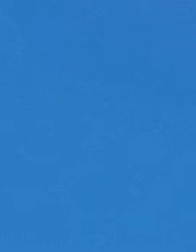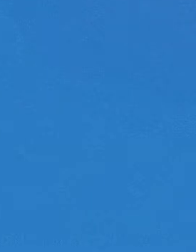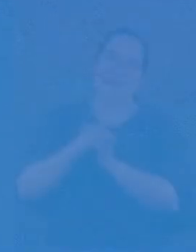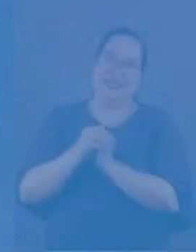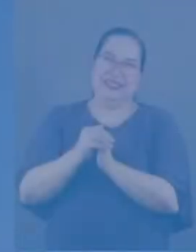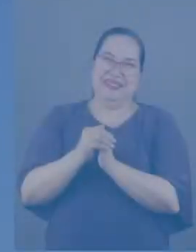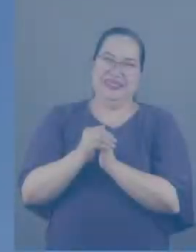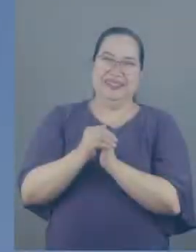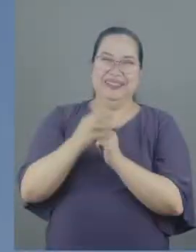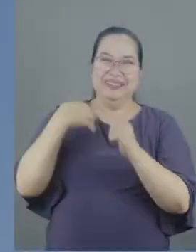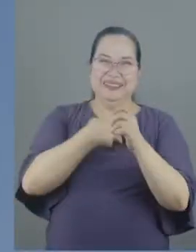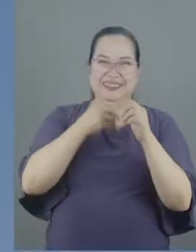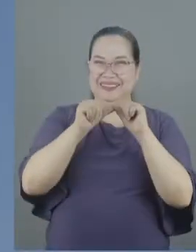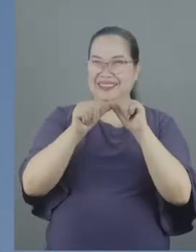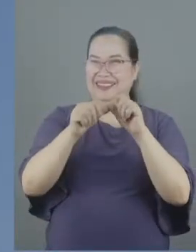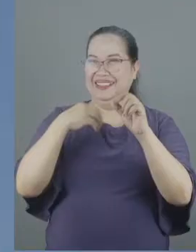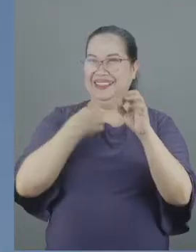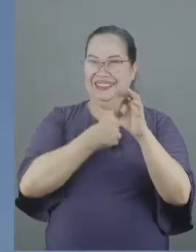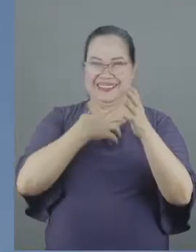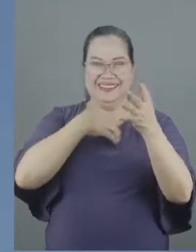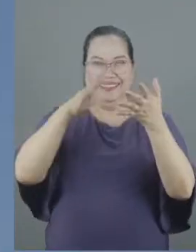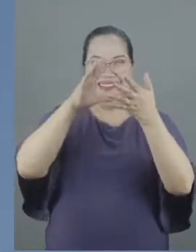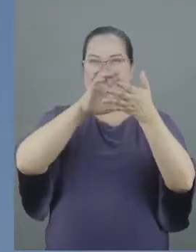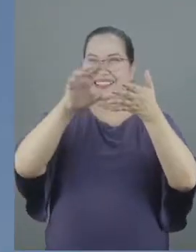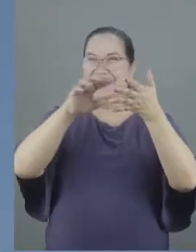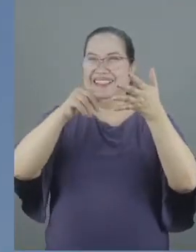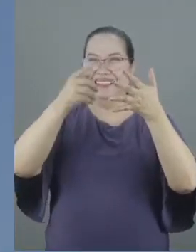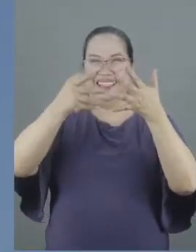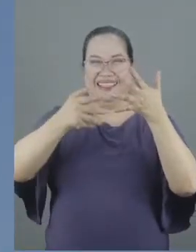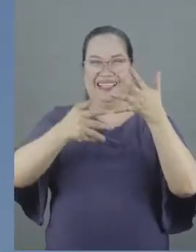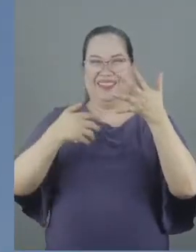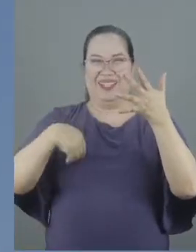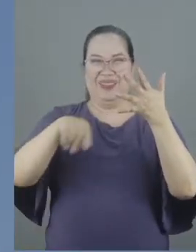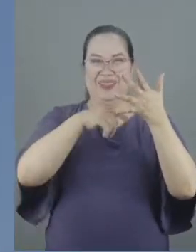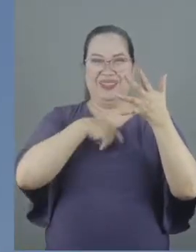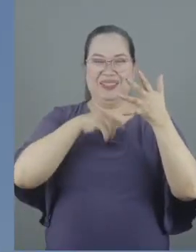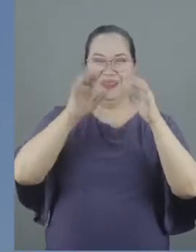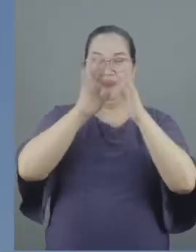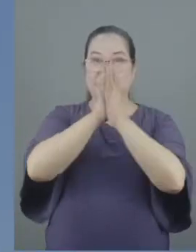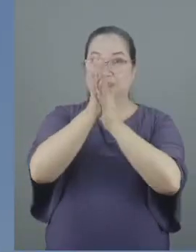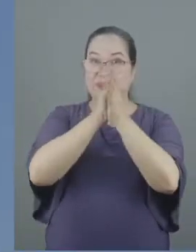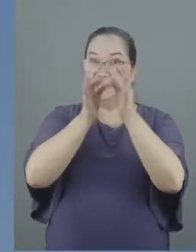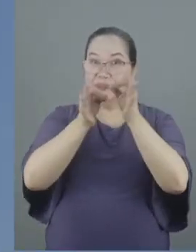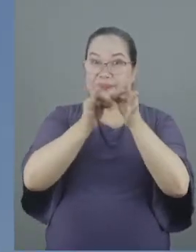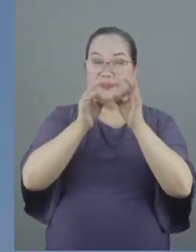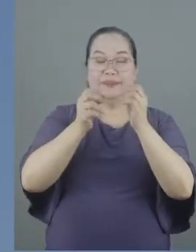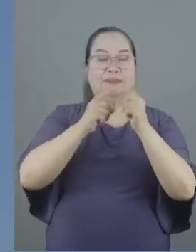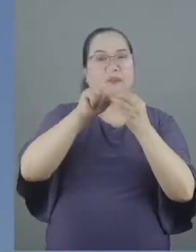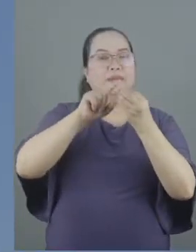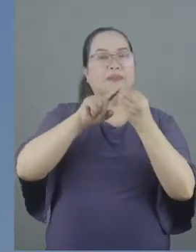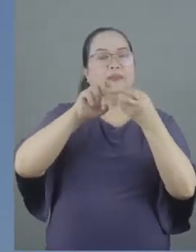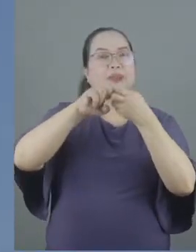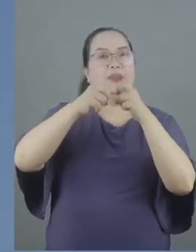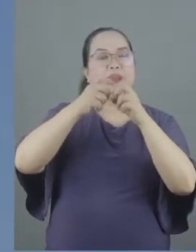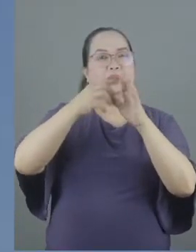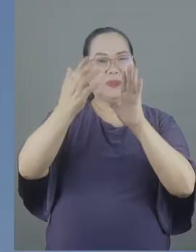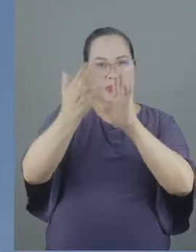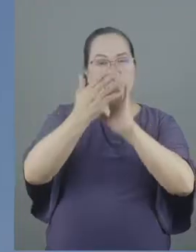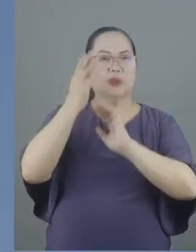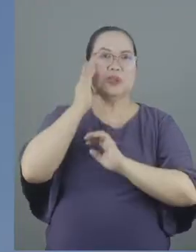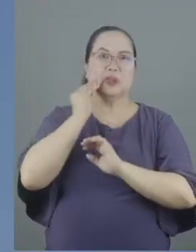We continue in our series, our Clear the Air series, Burning Issues Confronting Christians Today.